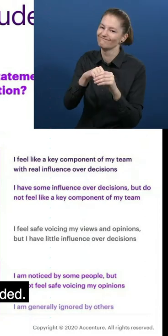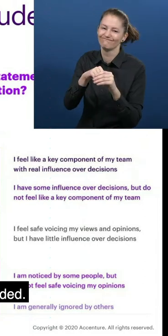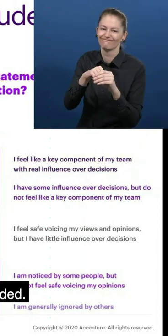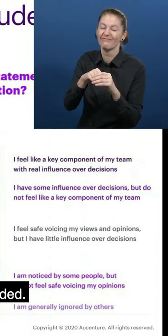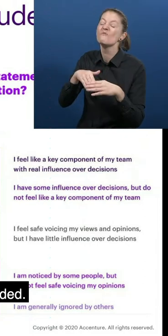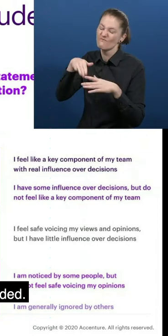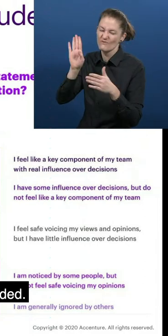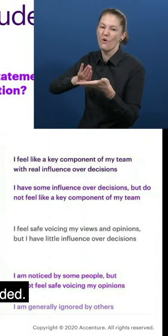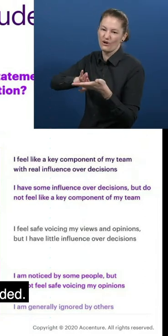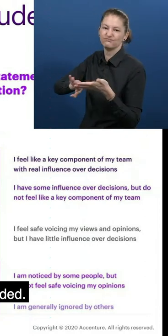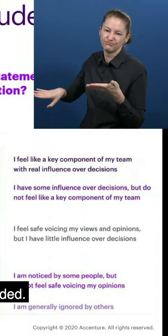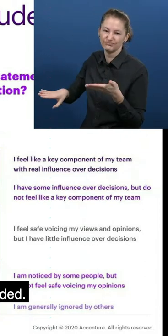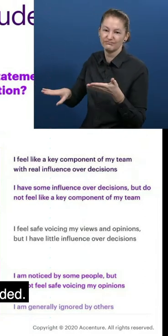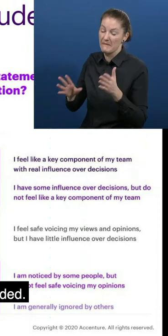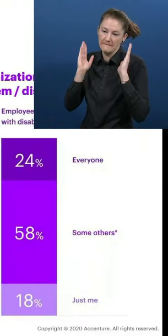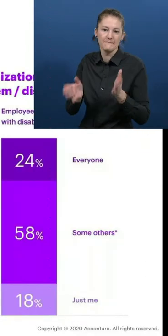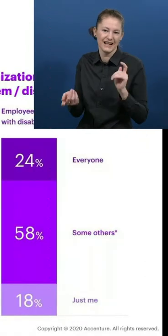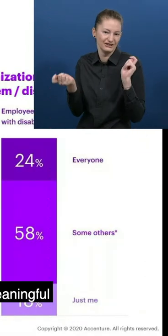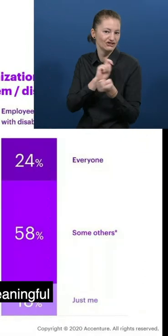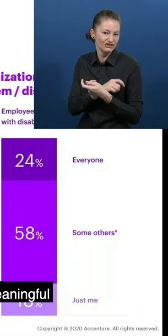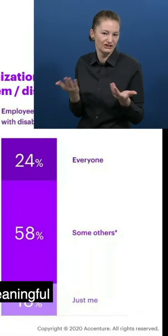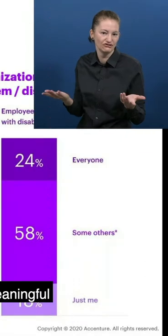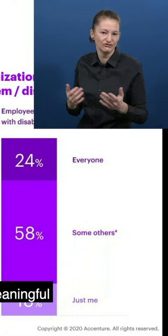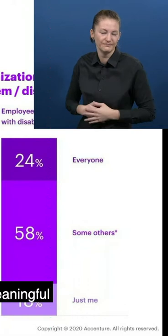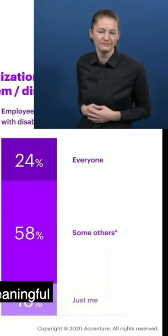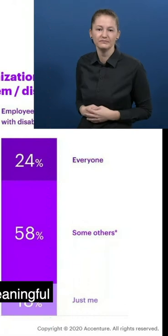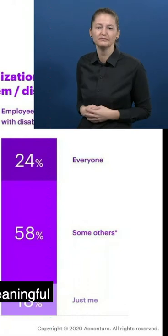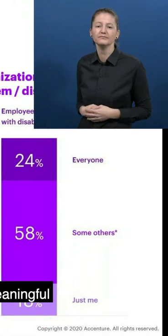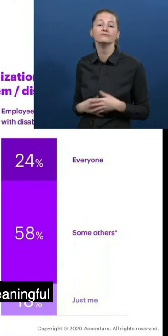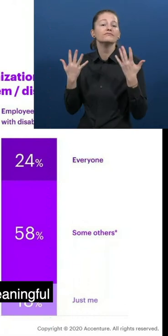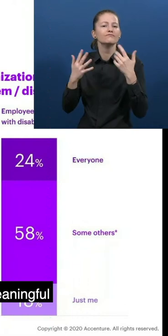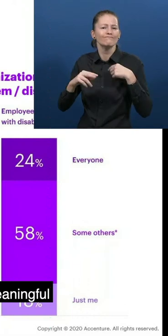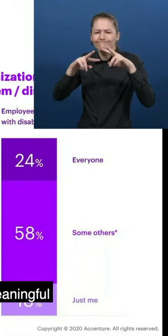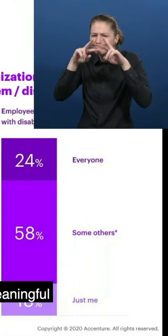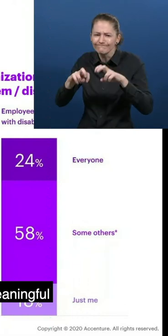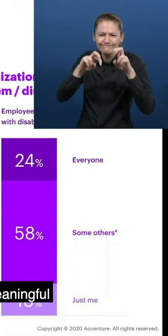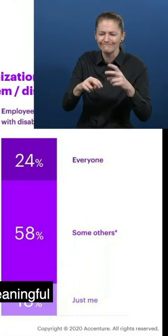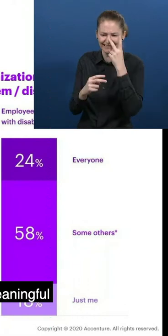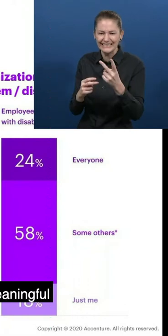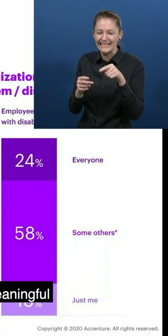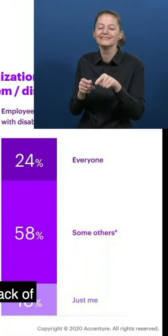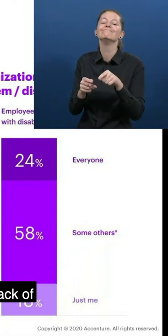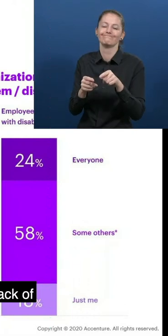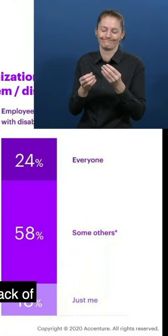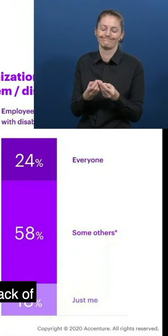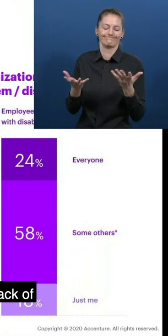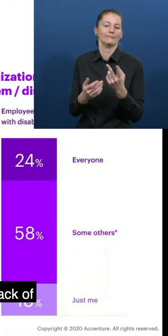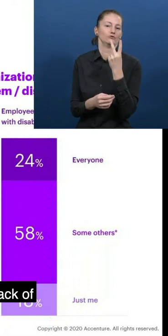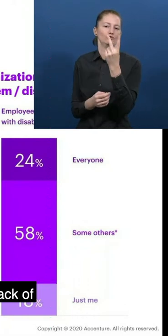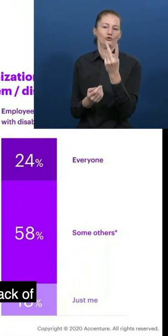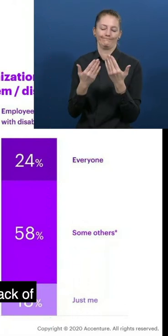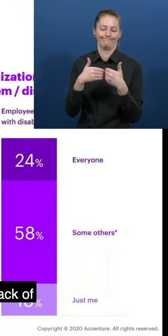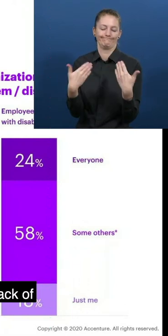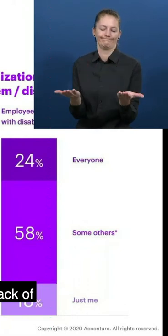So yes, change is needed. But our research revealed that achieving real meaningful change is